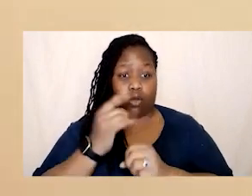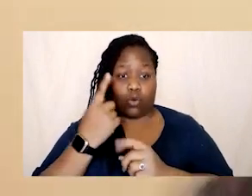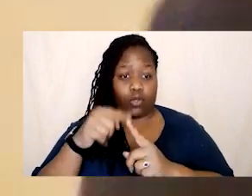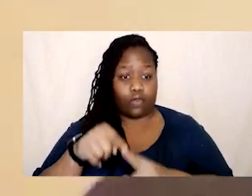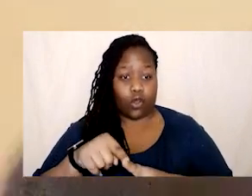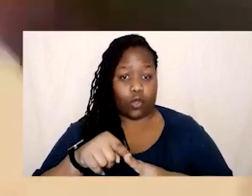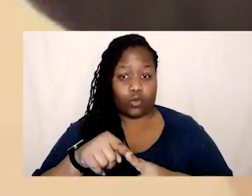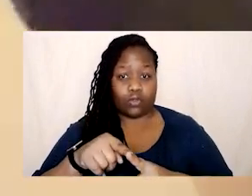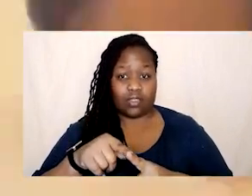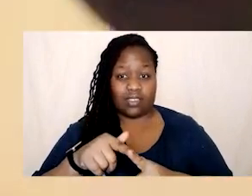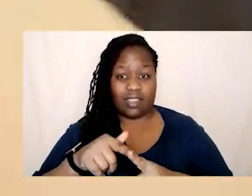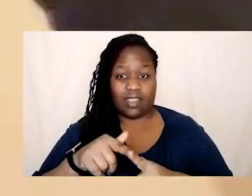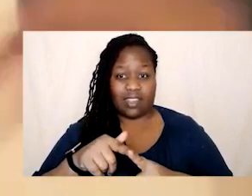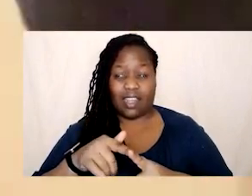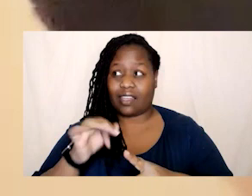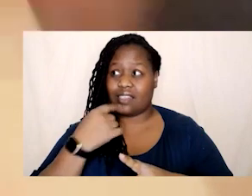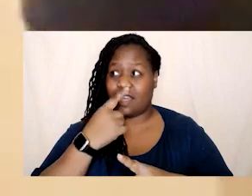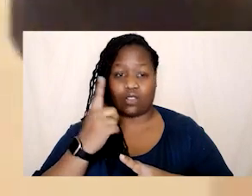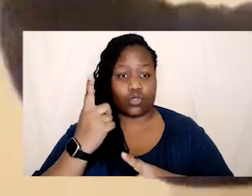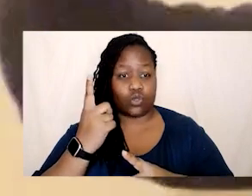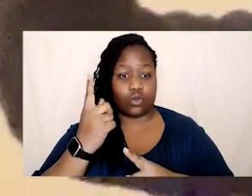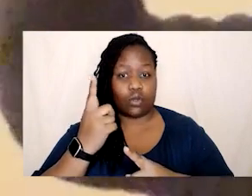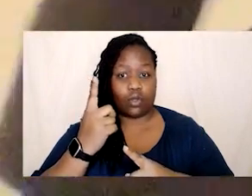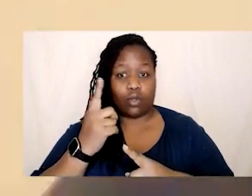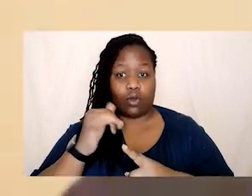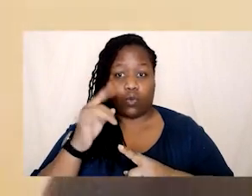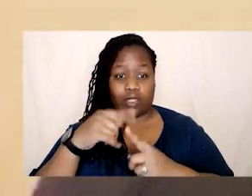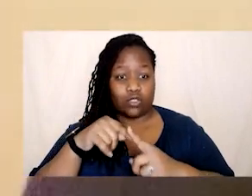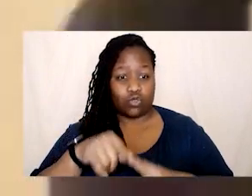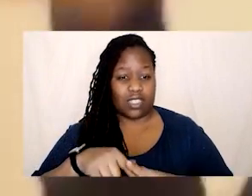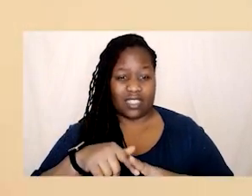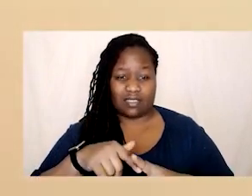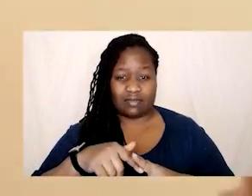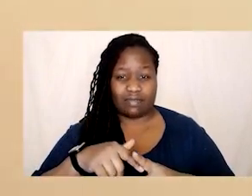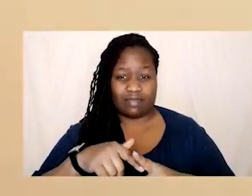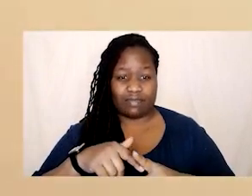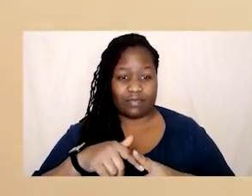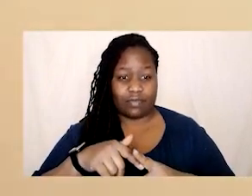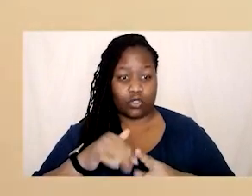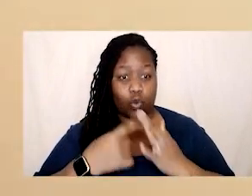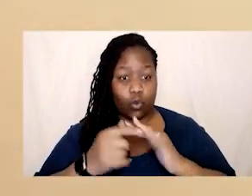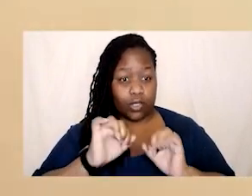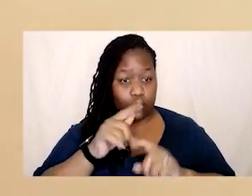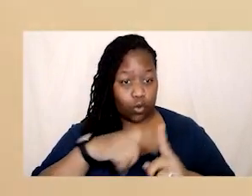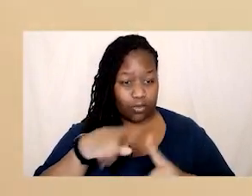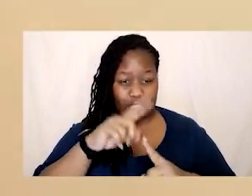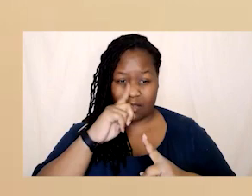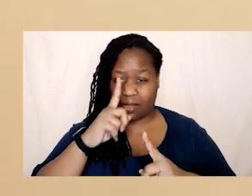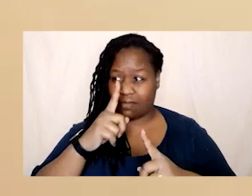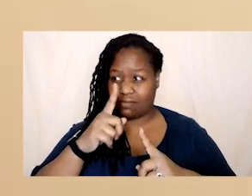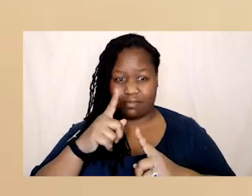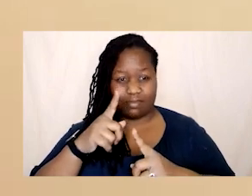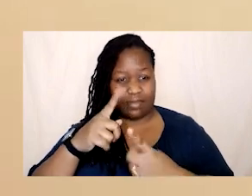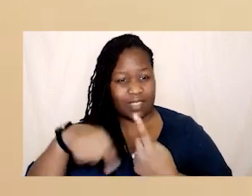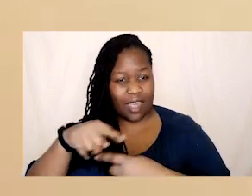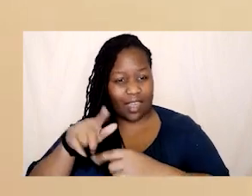timeline it's it's telling you what's trending in and on your for you page so it's even you're not even in your community so there is there is little things like that